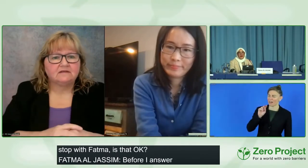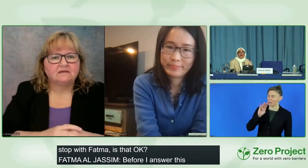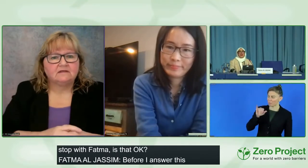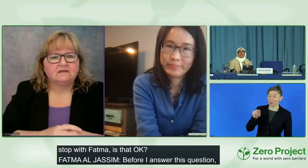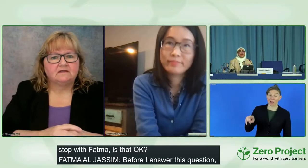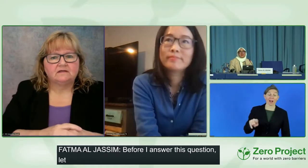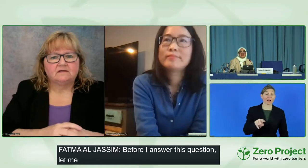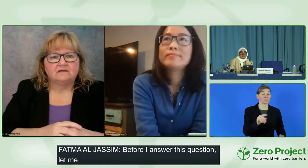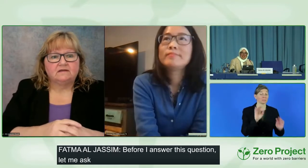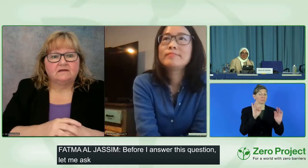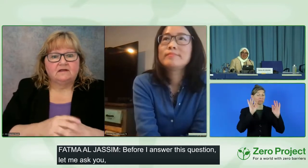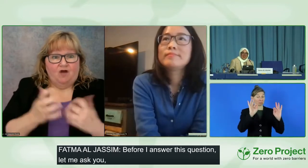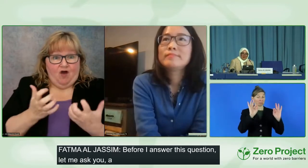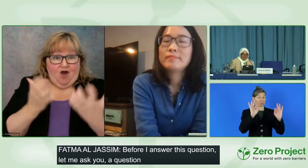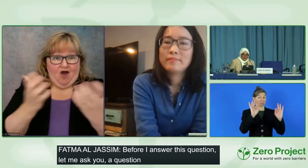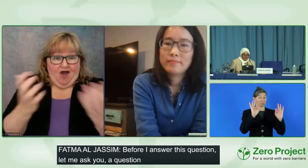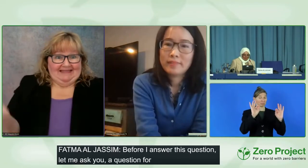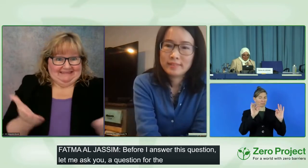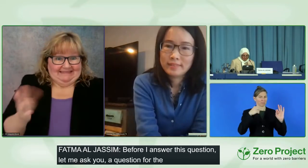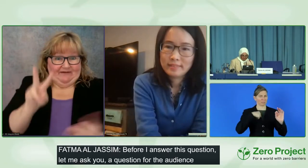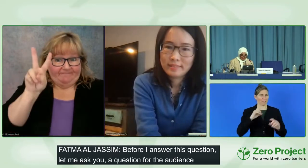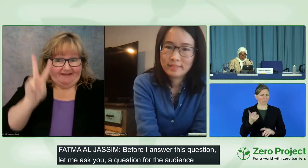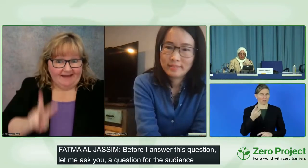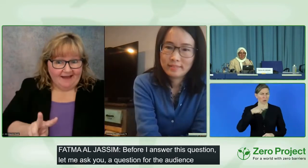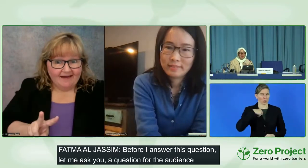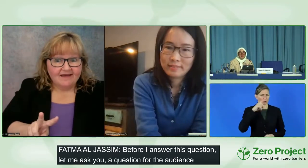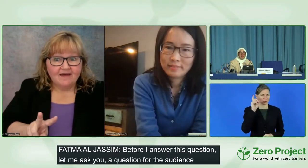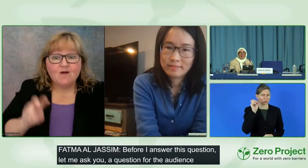or here in the room.